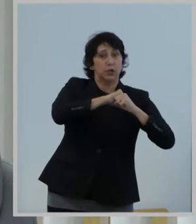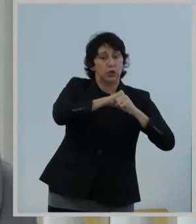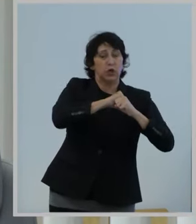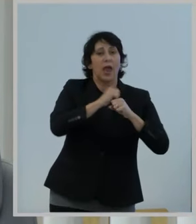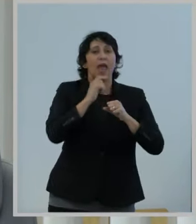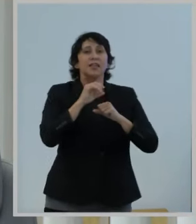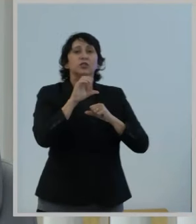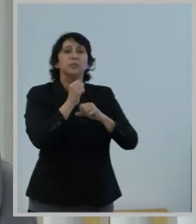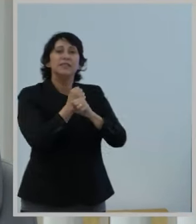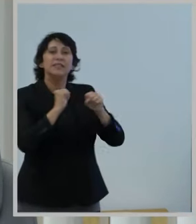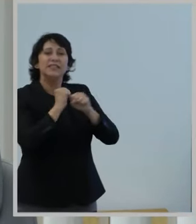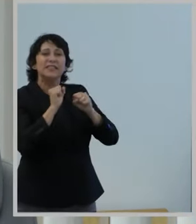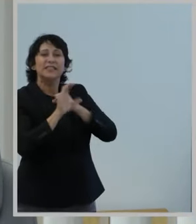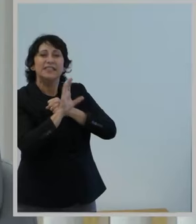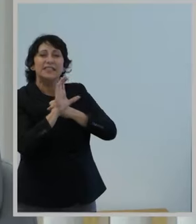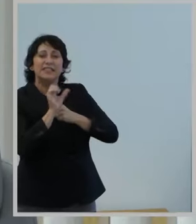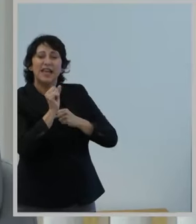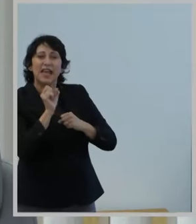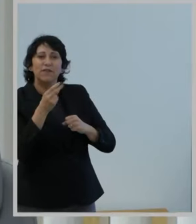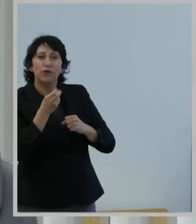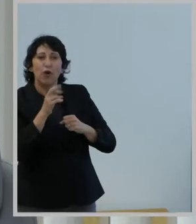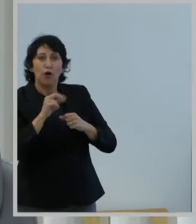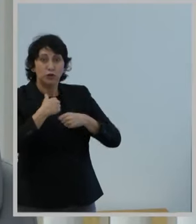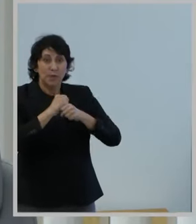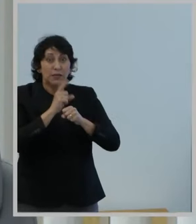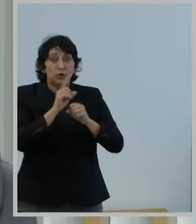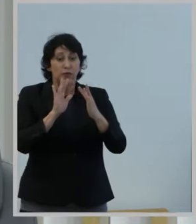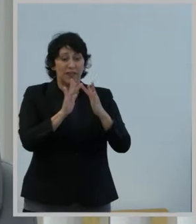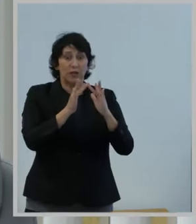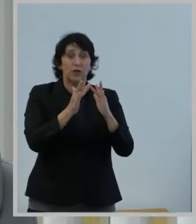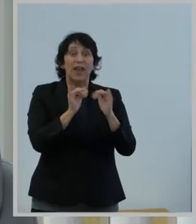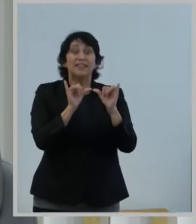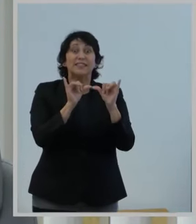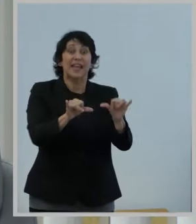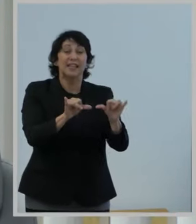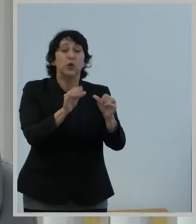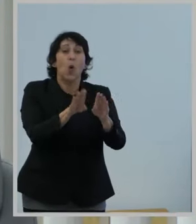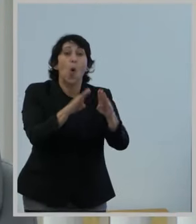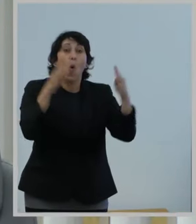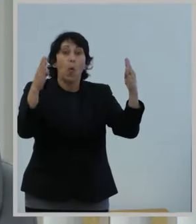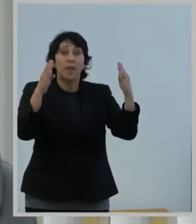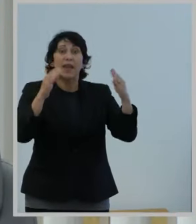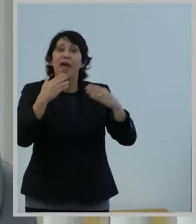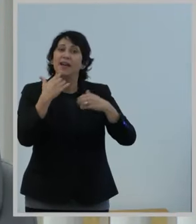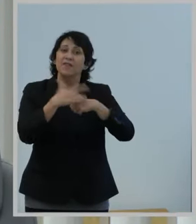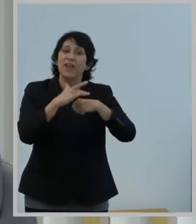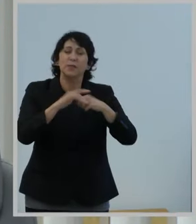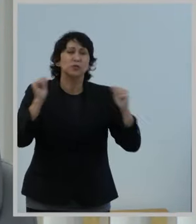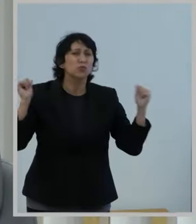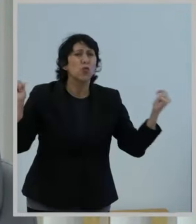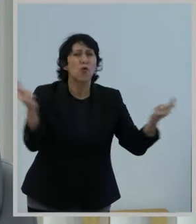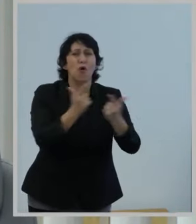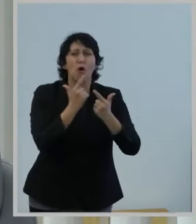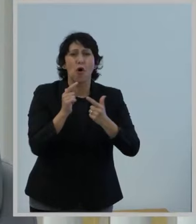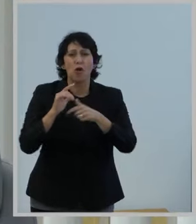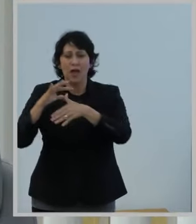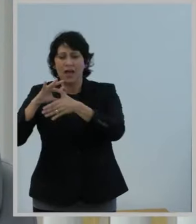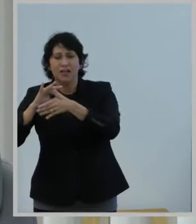protect consumers, and ensure the Internet remains open and available to all content providers and consumers.